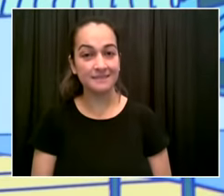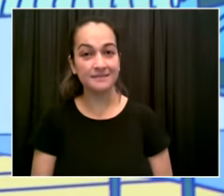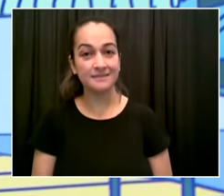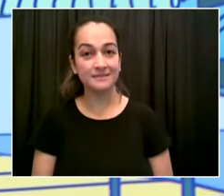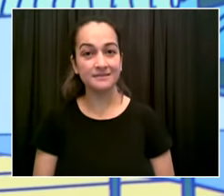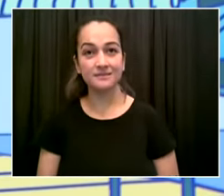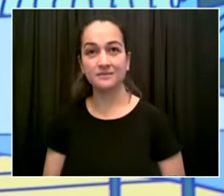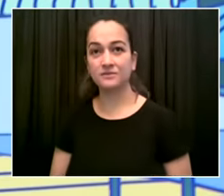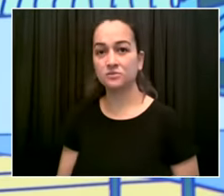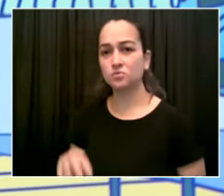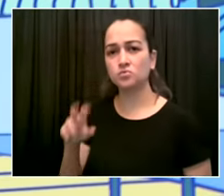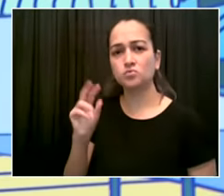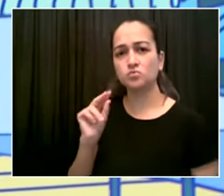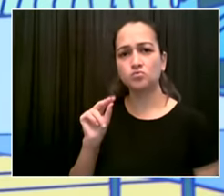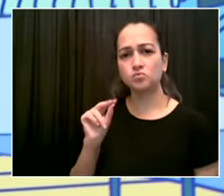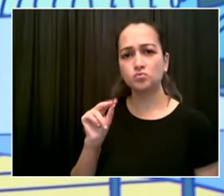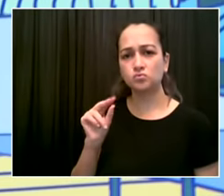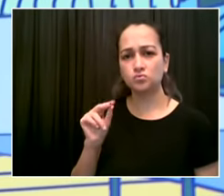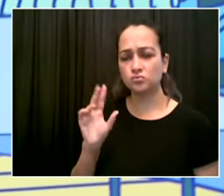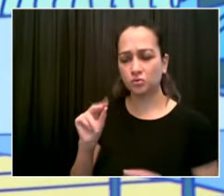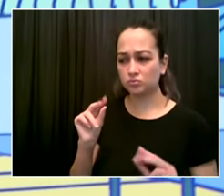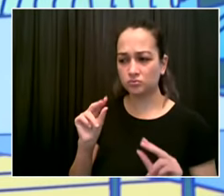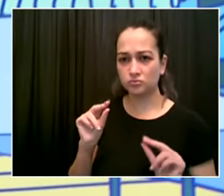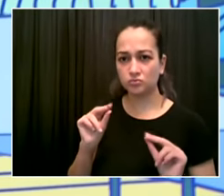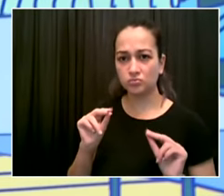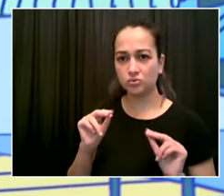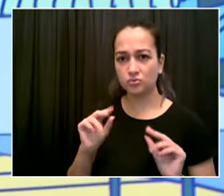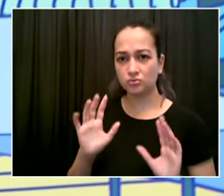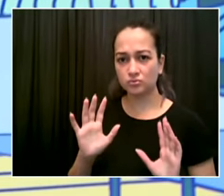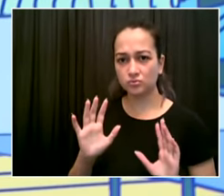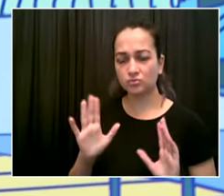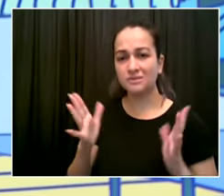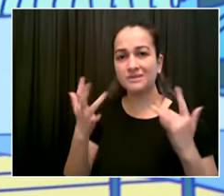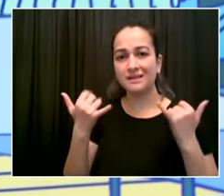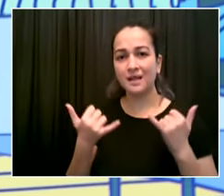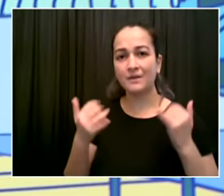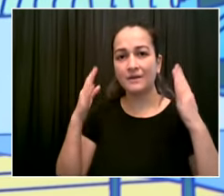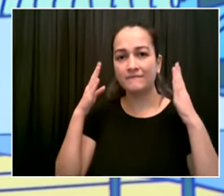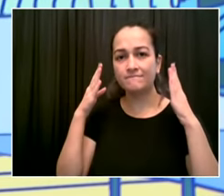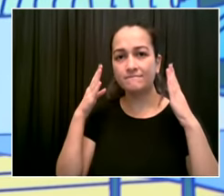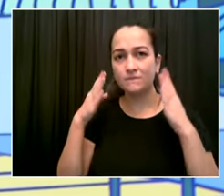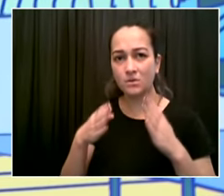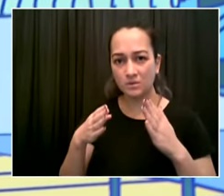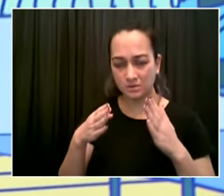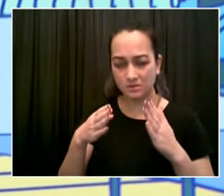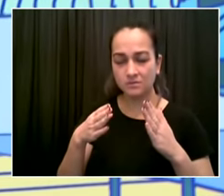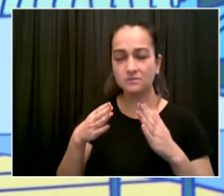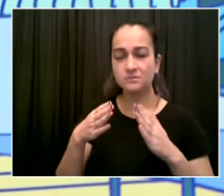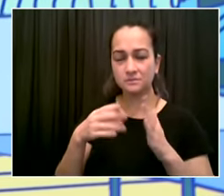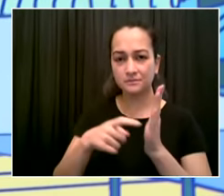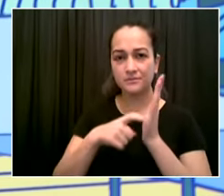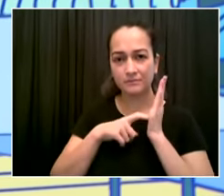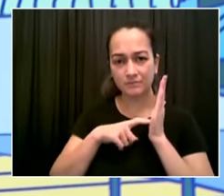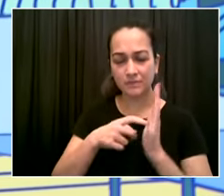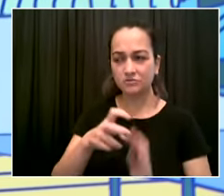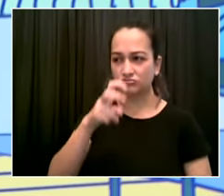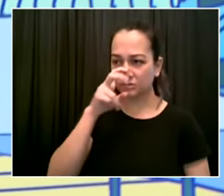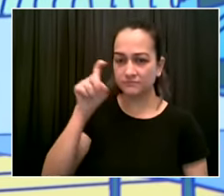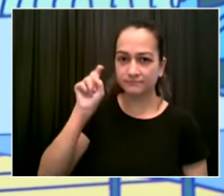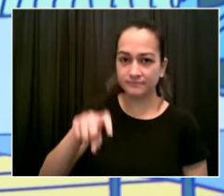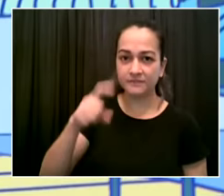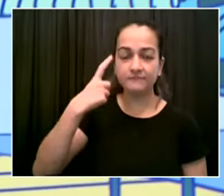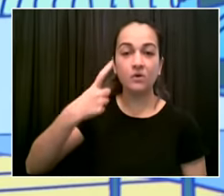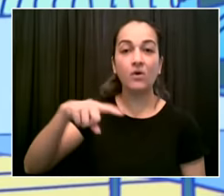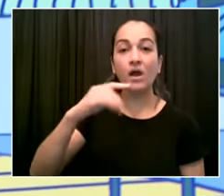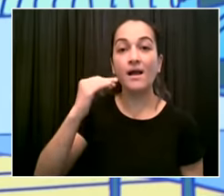for adults uh we do not have a plan uh for mandates for kids go ahead jeremy uh my second